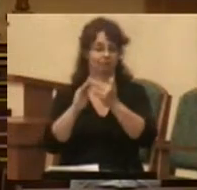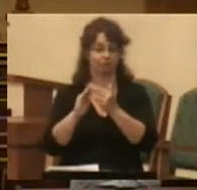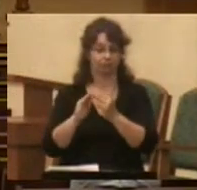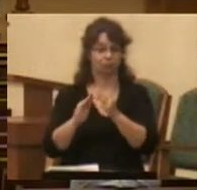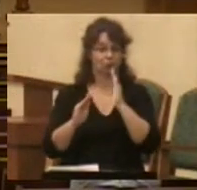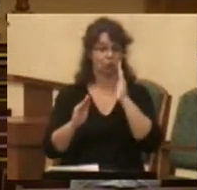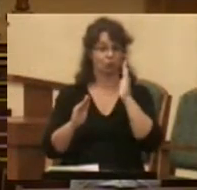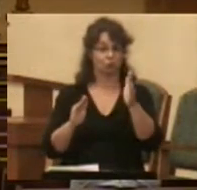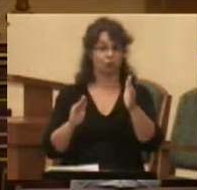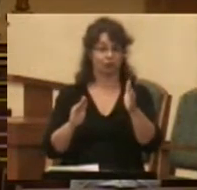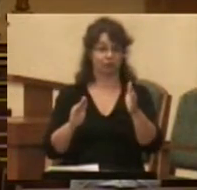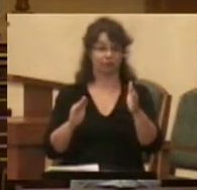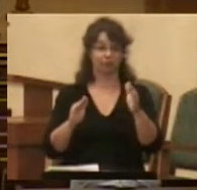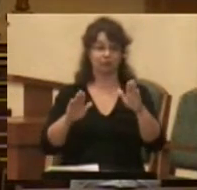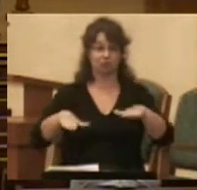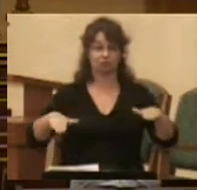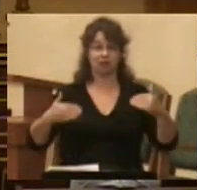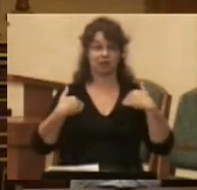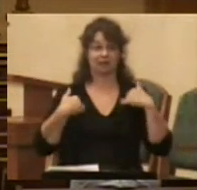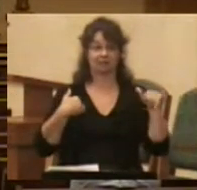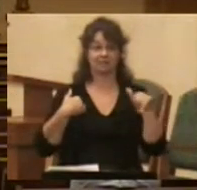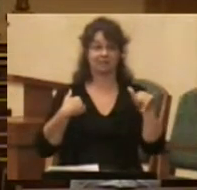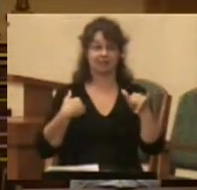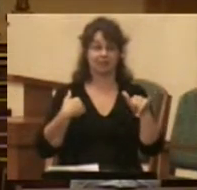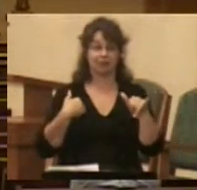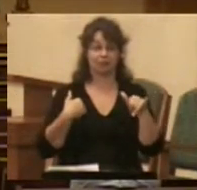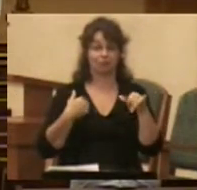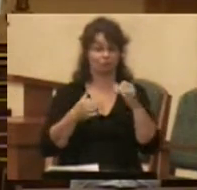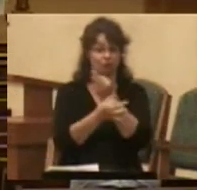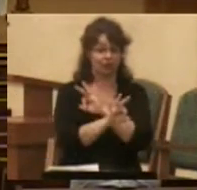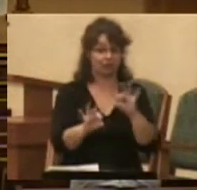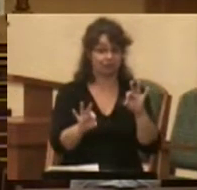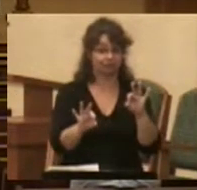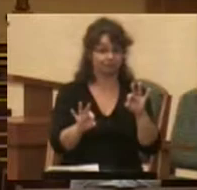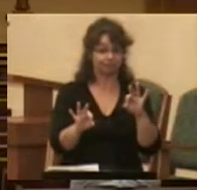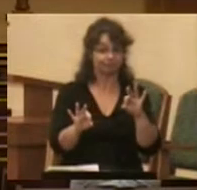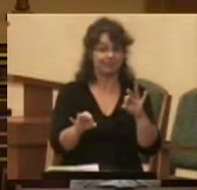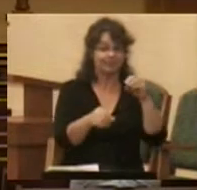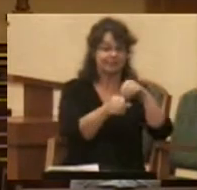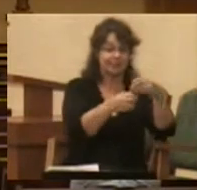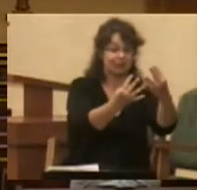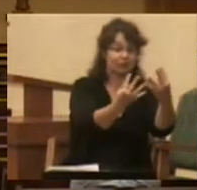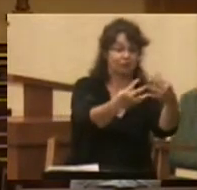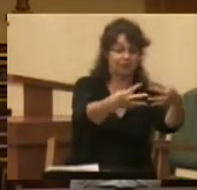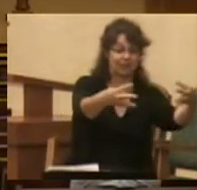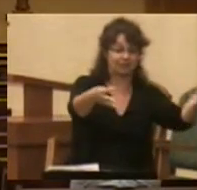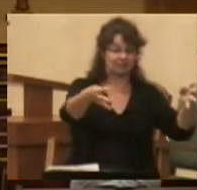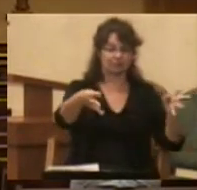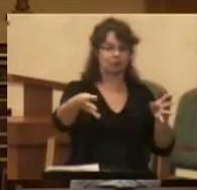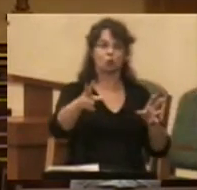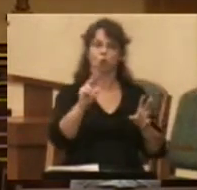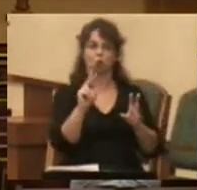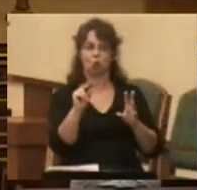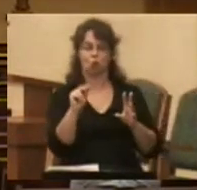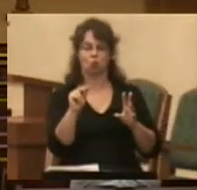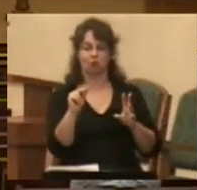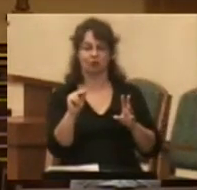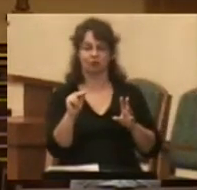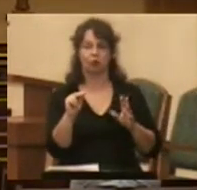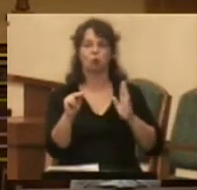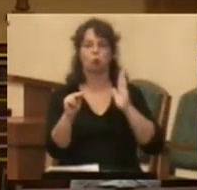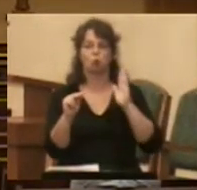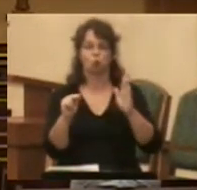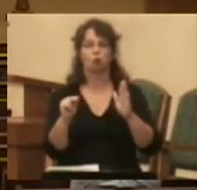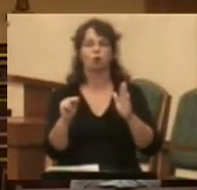have the same freedom that they had inside the fence? Will not the teachers make that group of